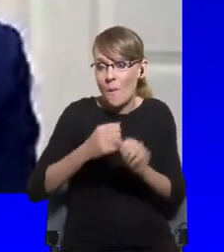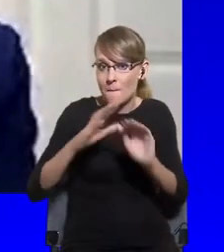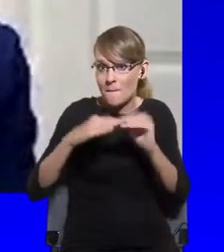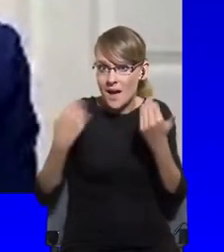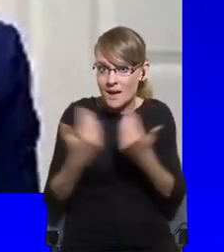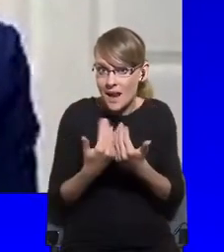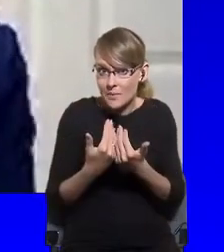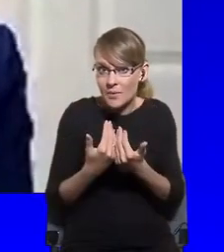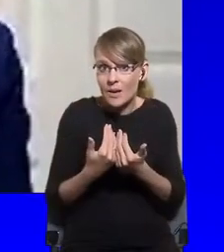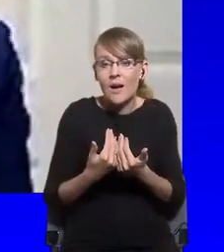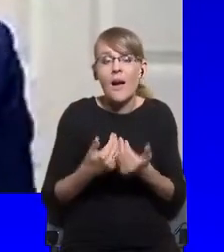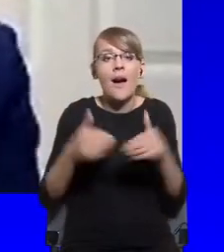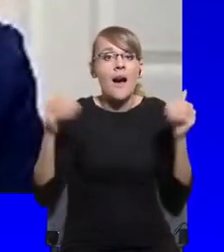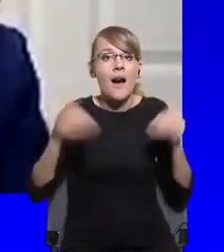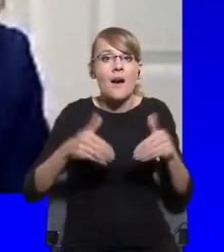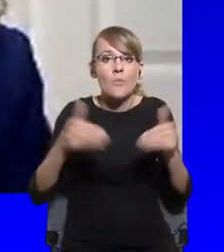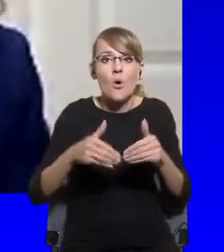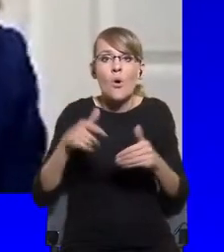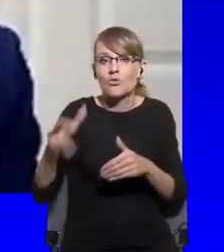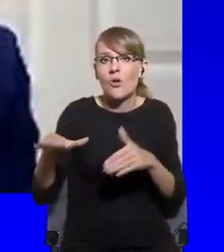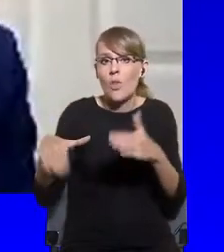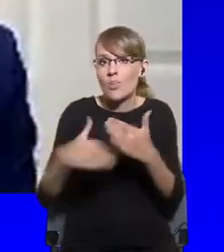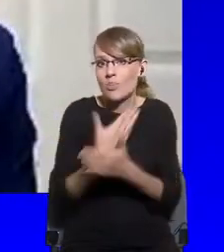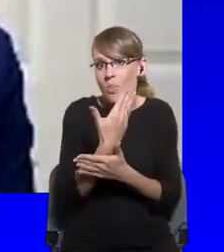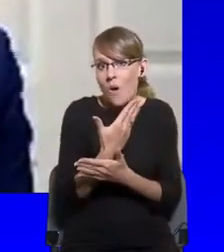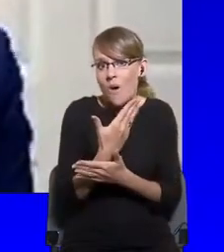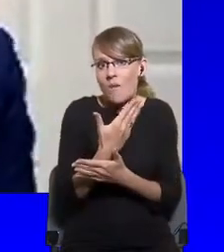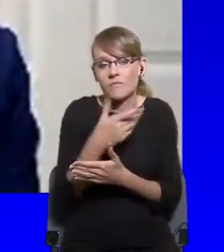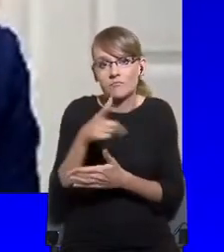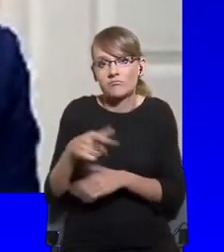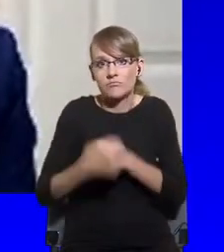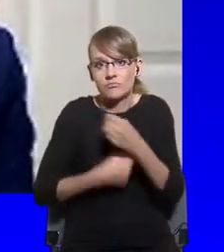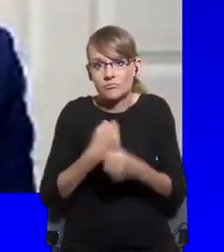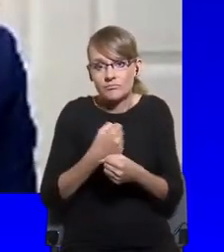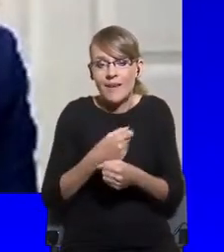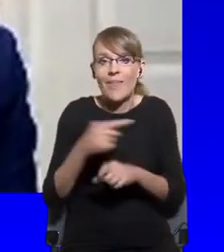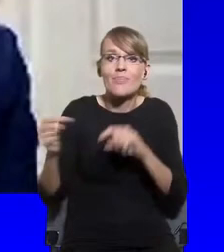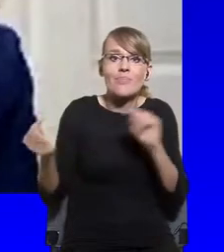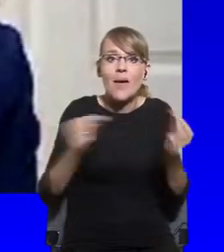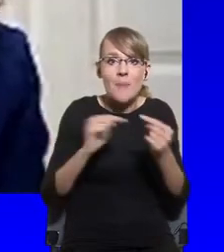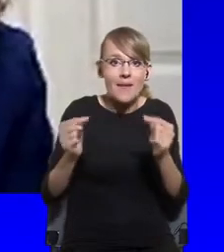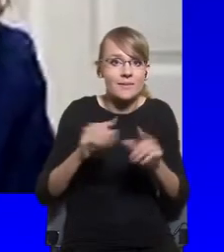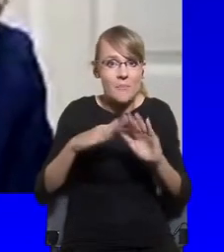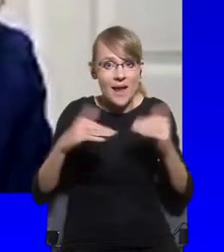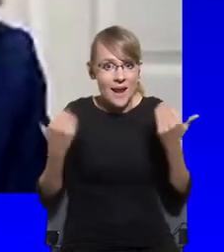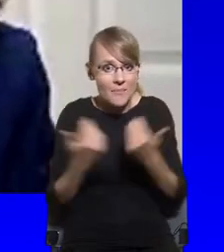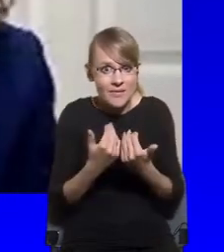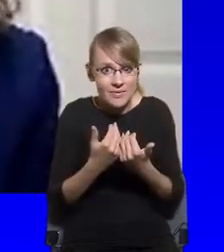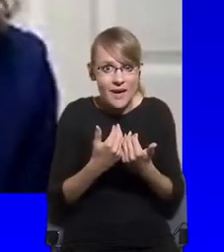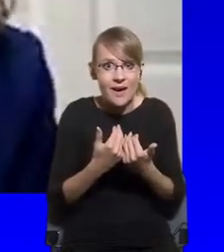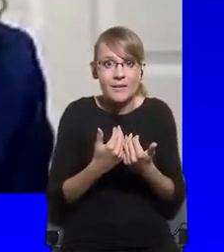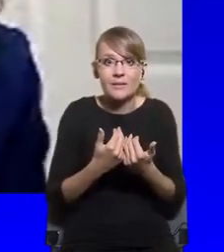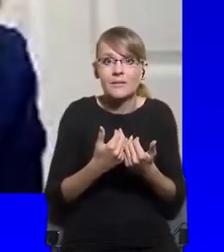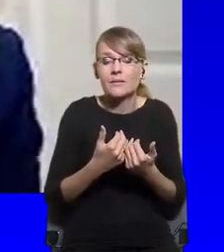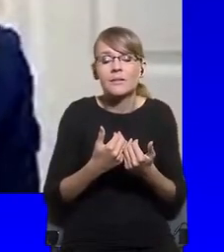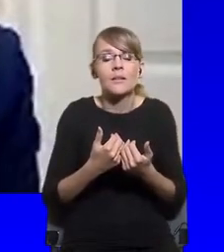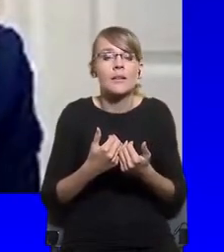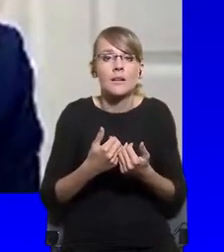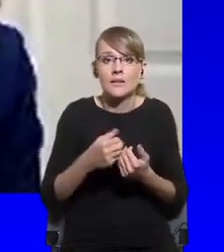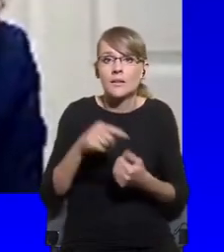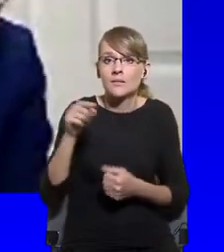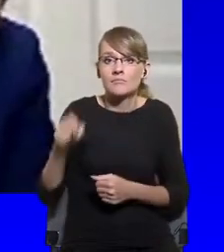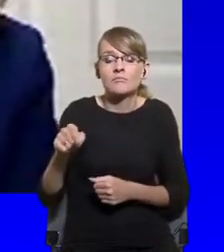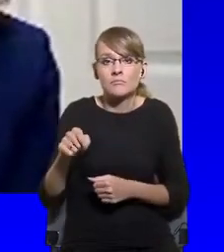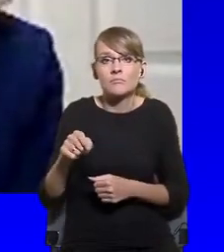scenario in which parliamentary debates is less central to the